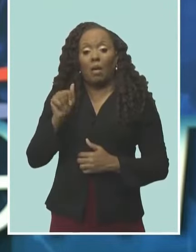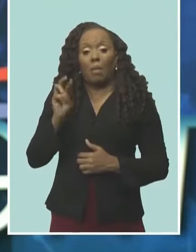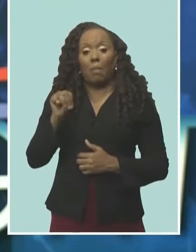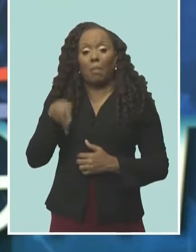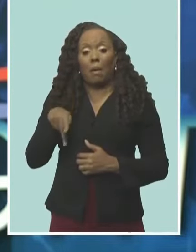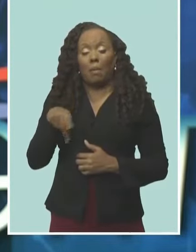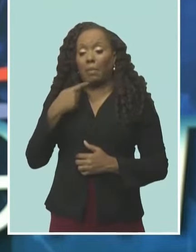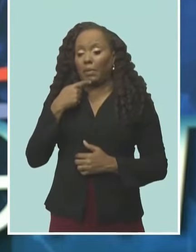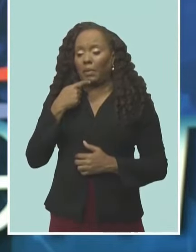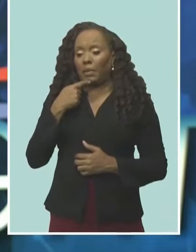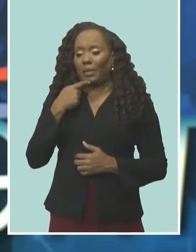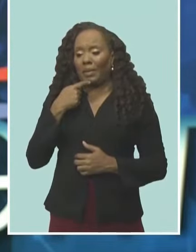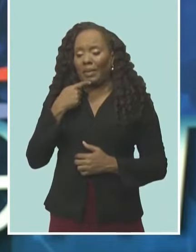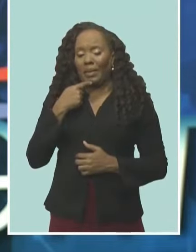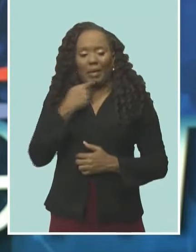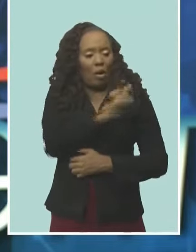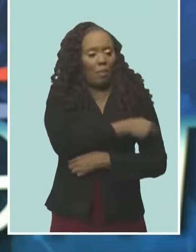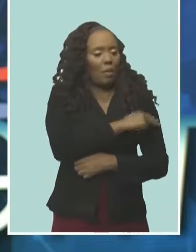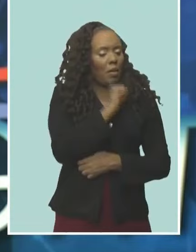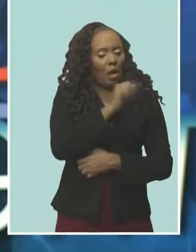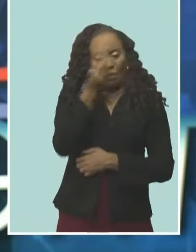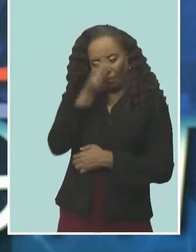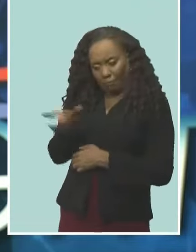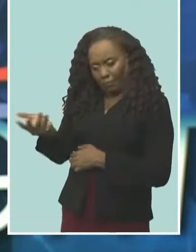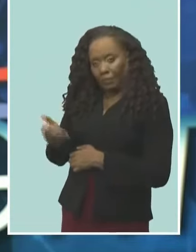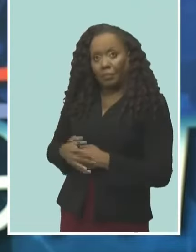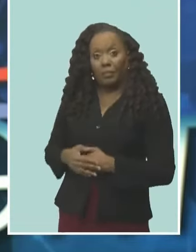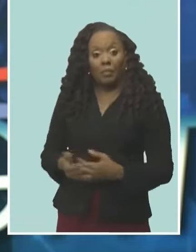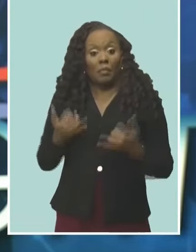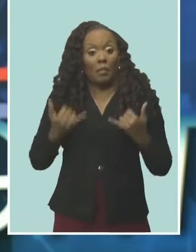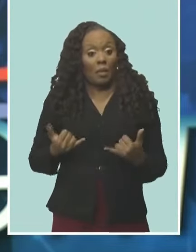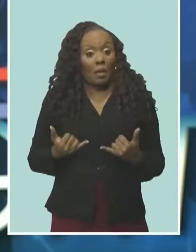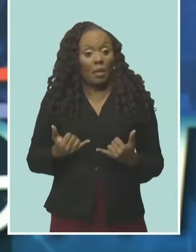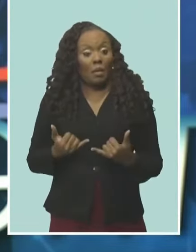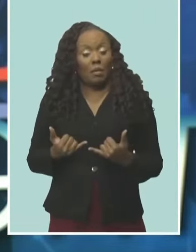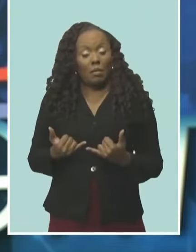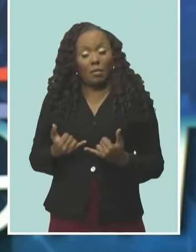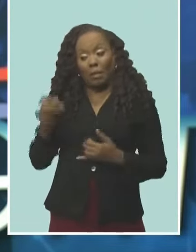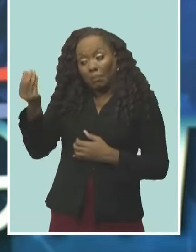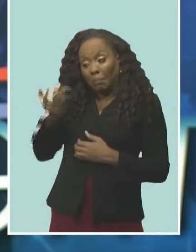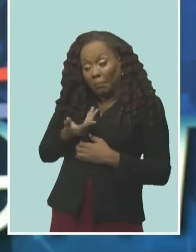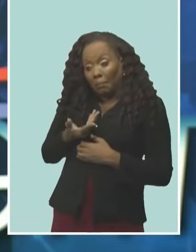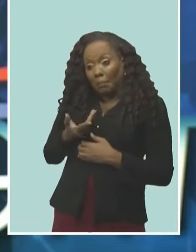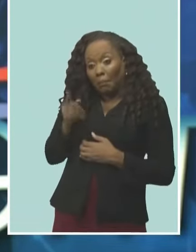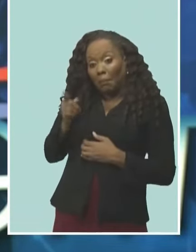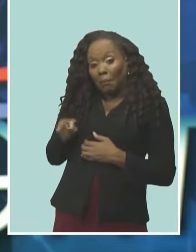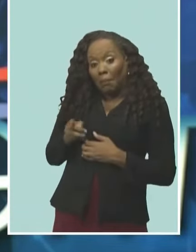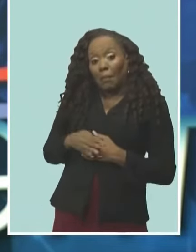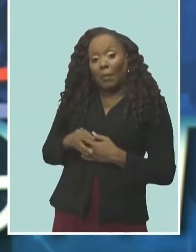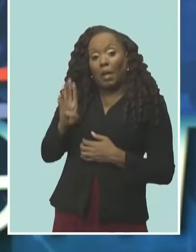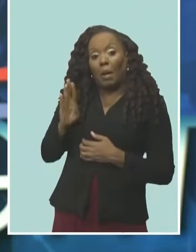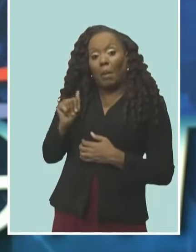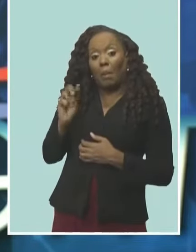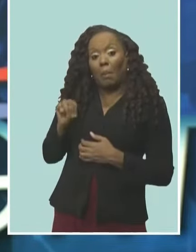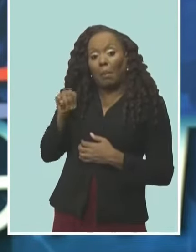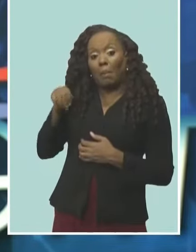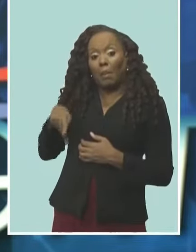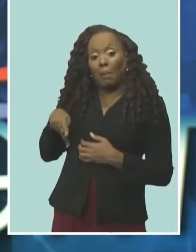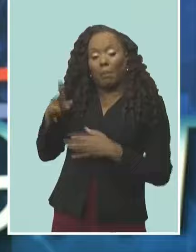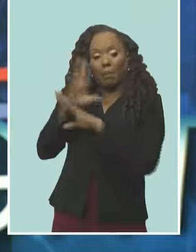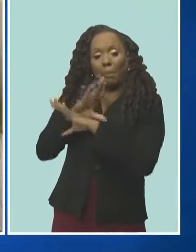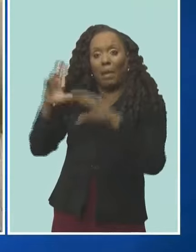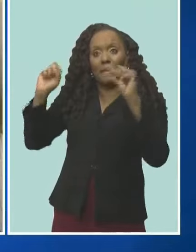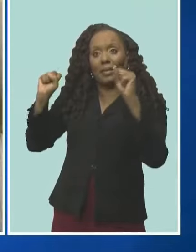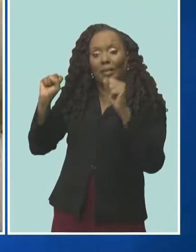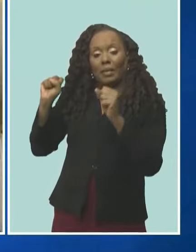the proposed changes prior to the announcement. Well, joining us now to provide some insight into today's discussions is BAMP's President,